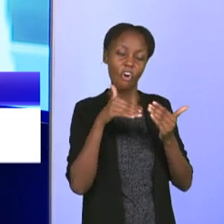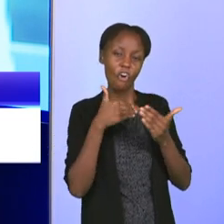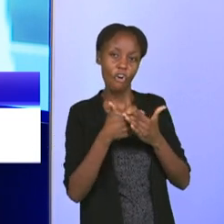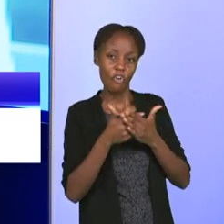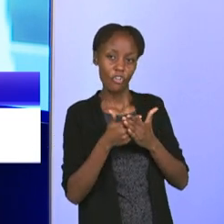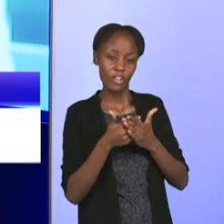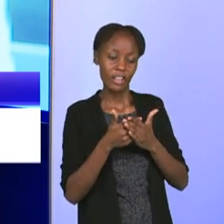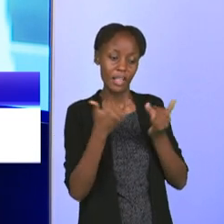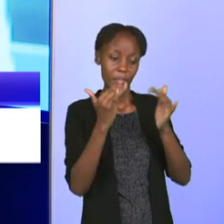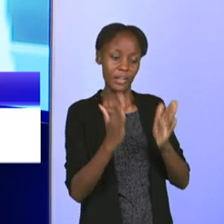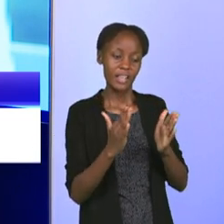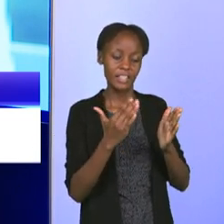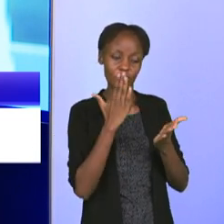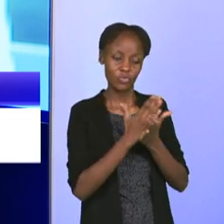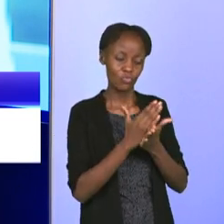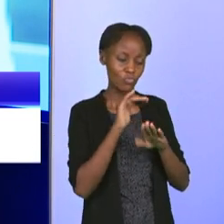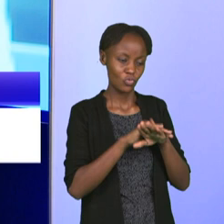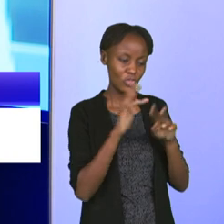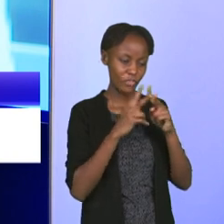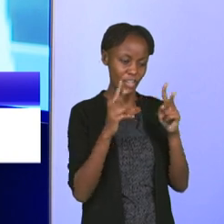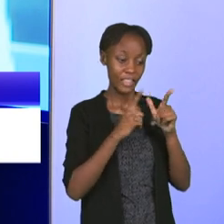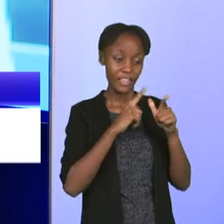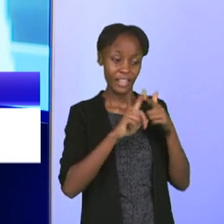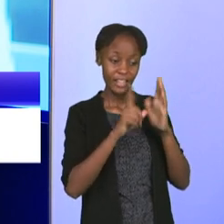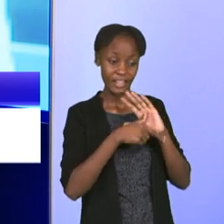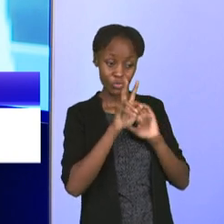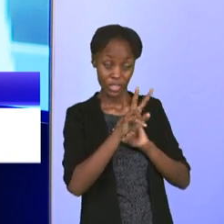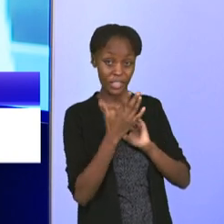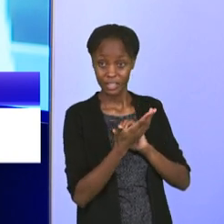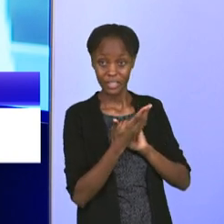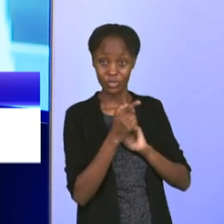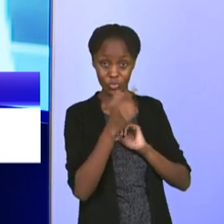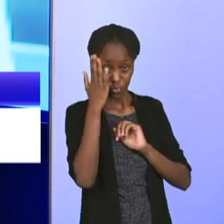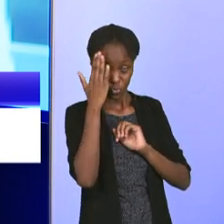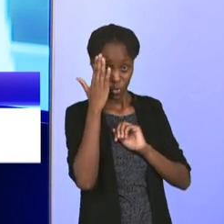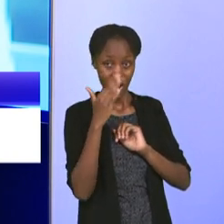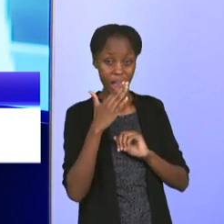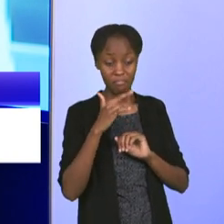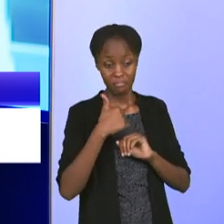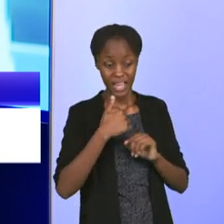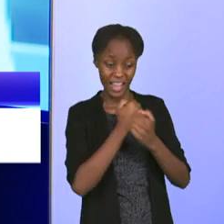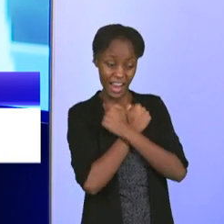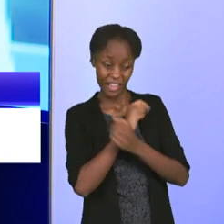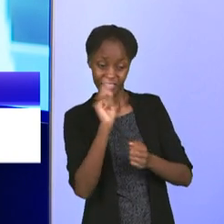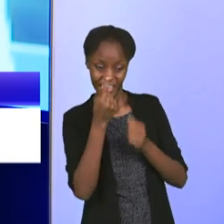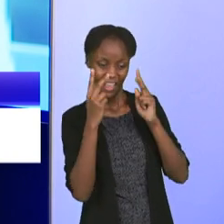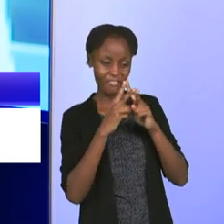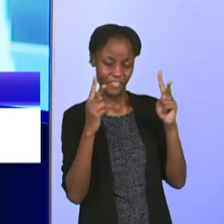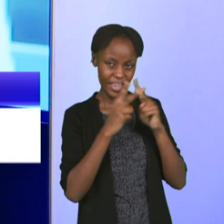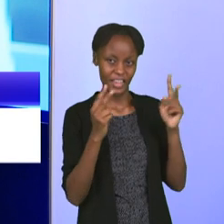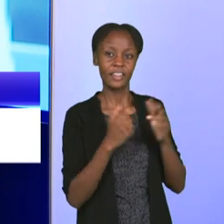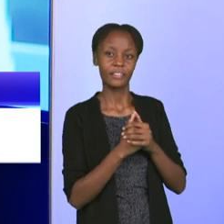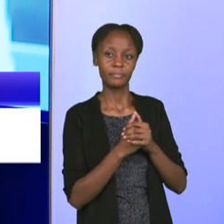fantastic. And after your country, you know how much I love your country. And